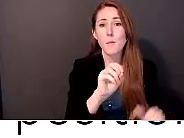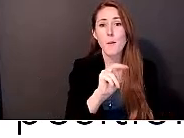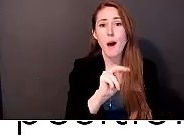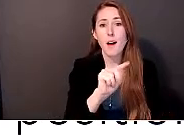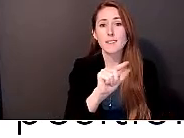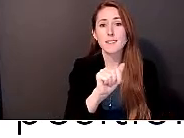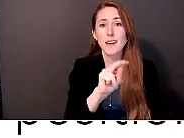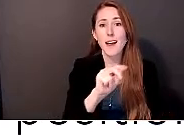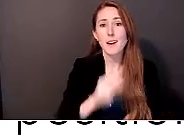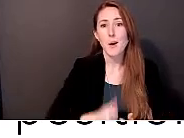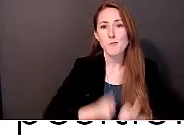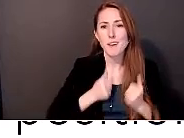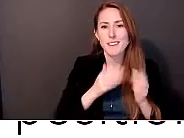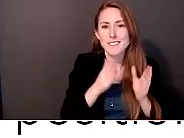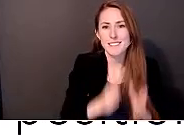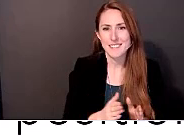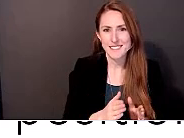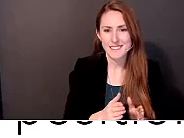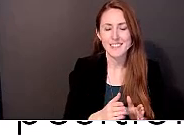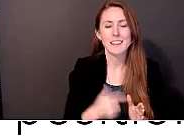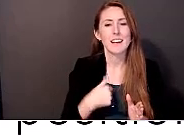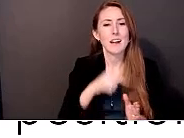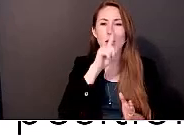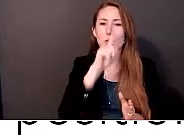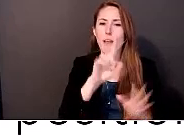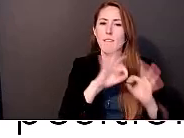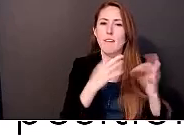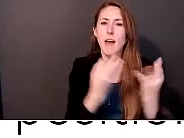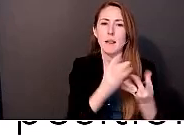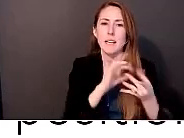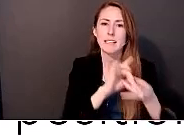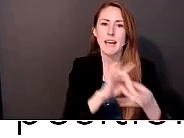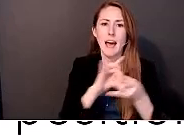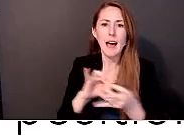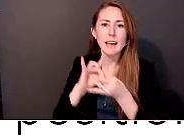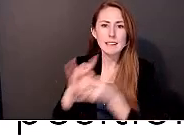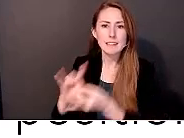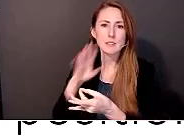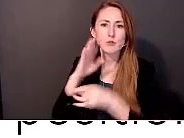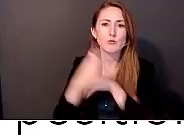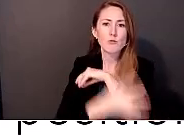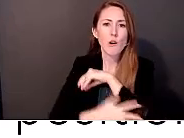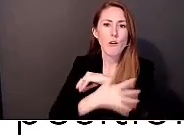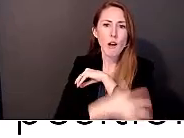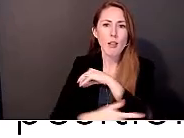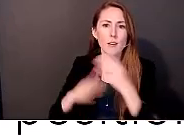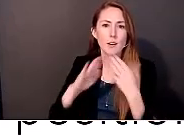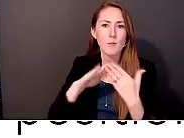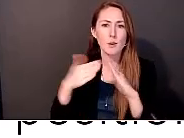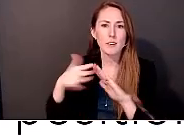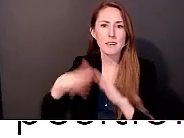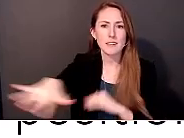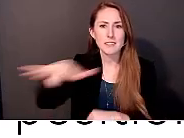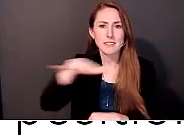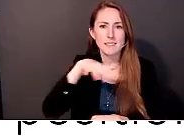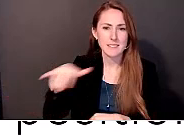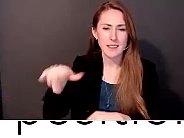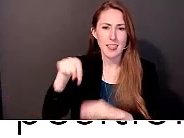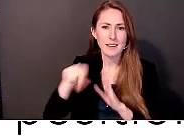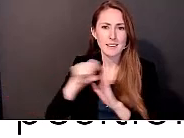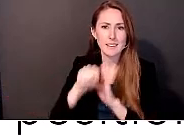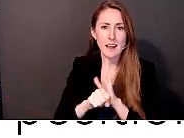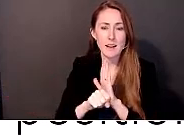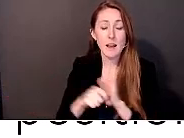and really care and have a lot of family ties to rural communities throughout Montana. I also live with multiple chronic